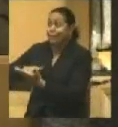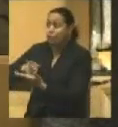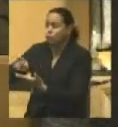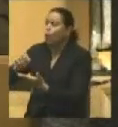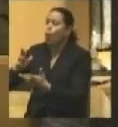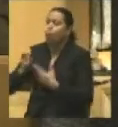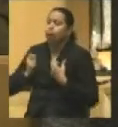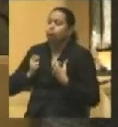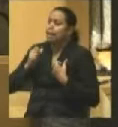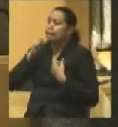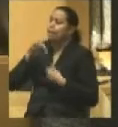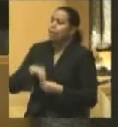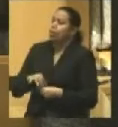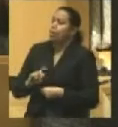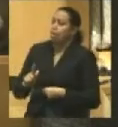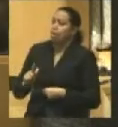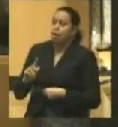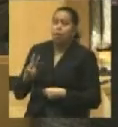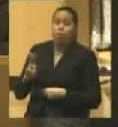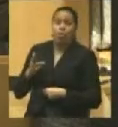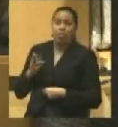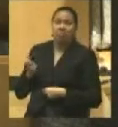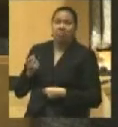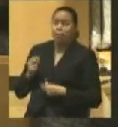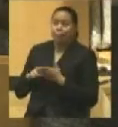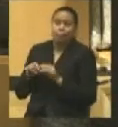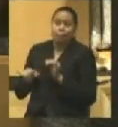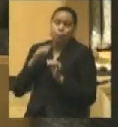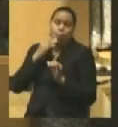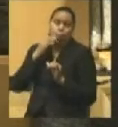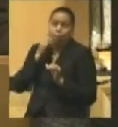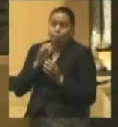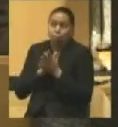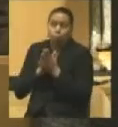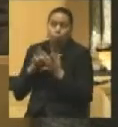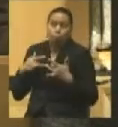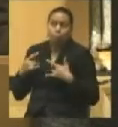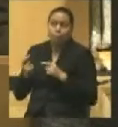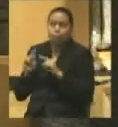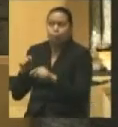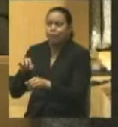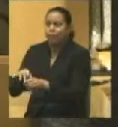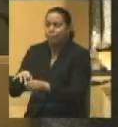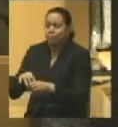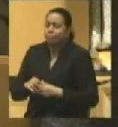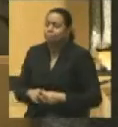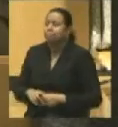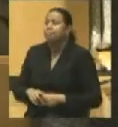withheld their votes, unquote. Now, withheld their votes means they stayed at home, didn't get excited about the election. Or,